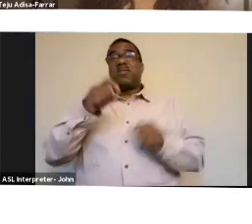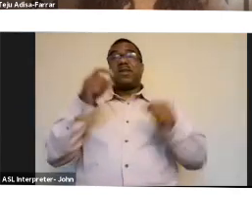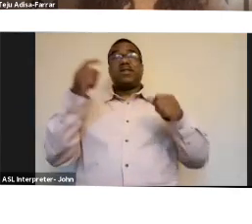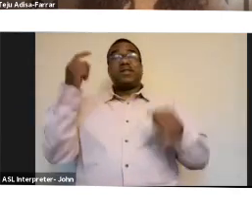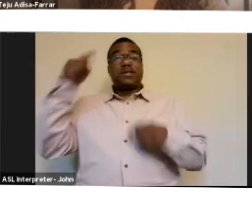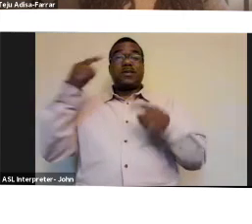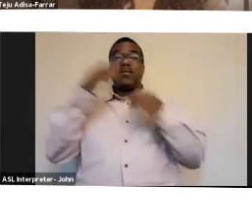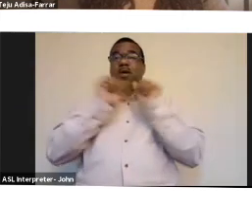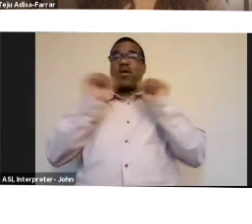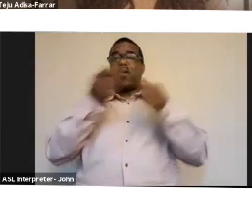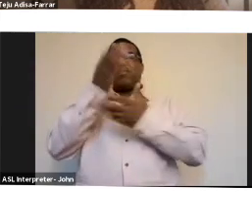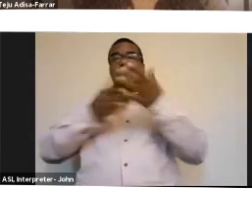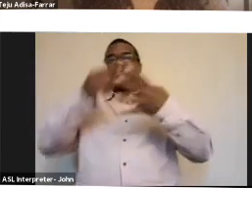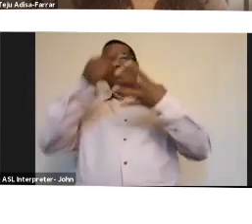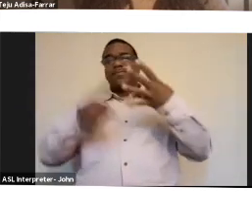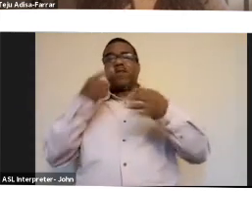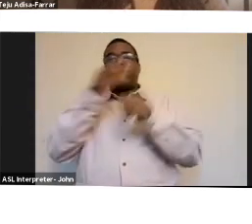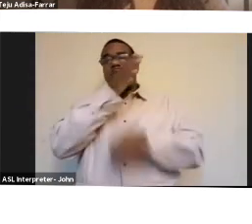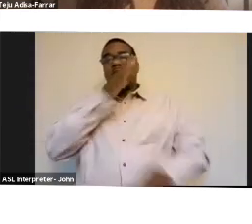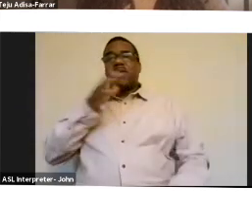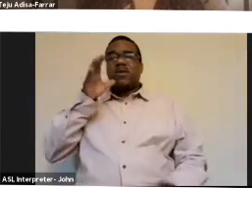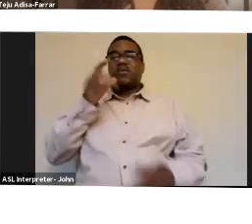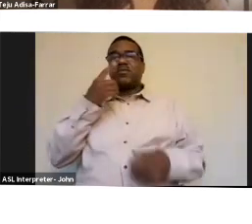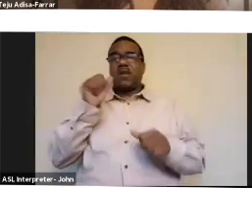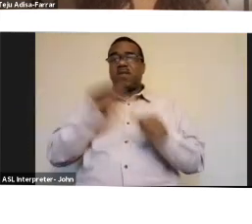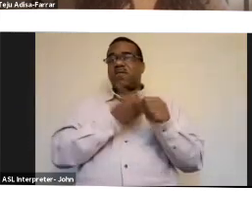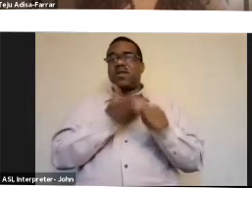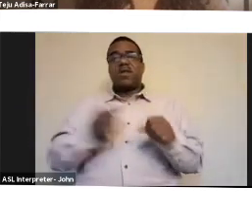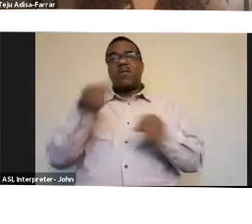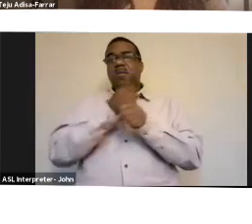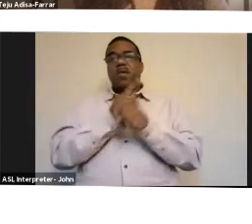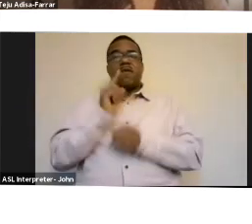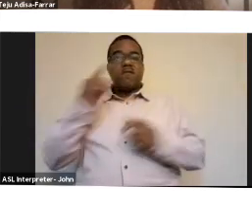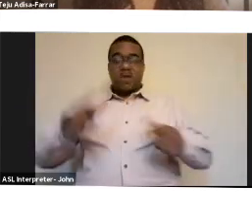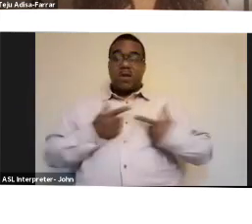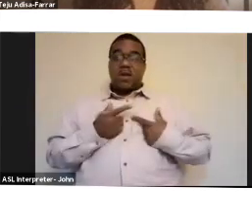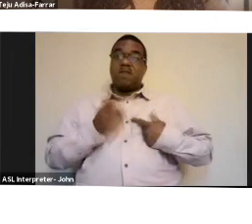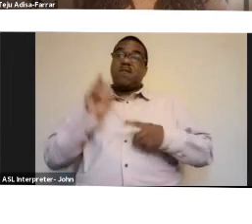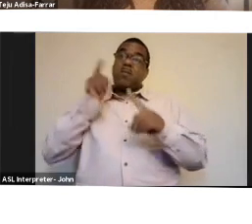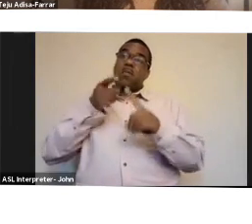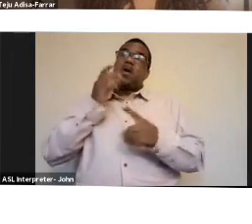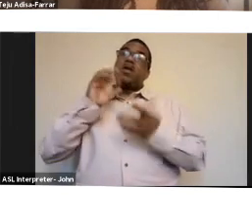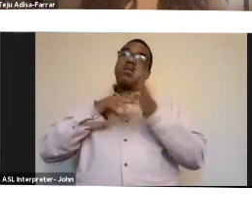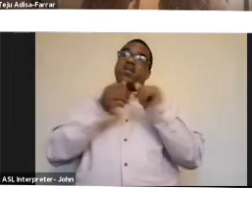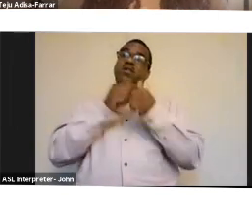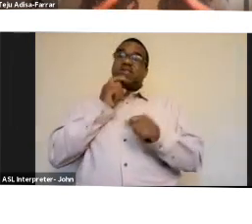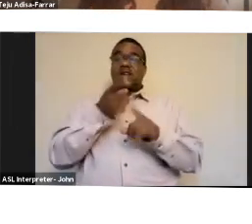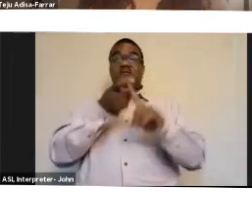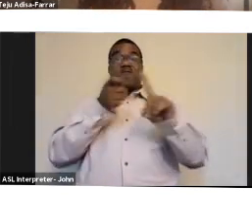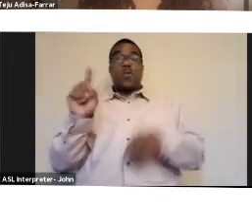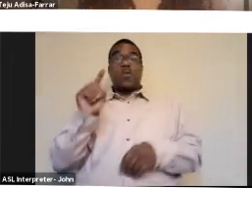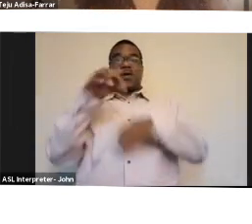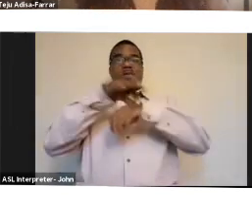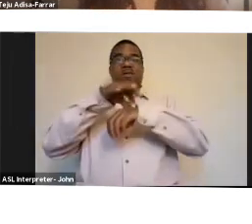the agriculture because ultimately everything that we make in this life at some point has come from the earth. So